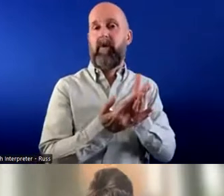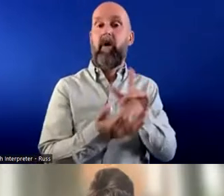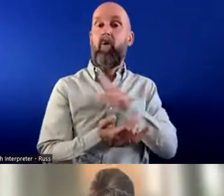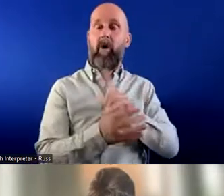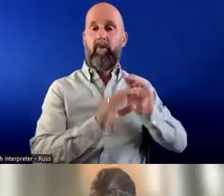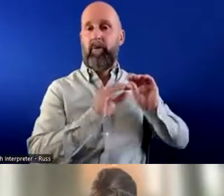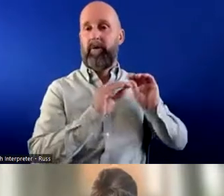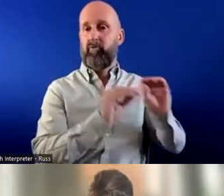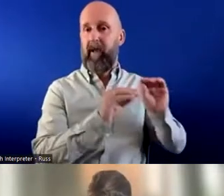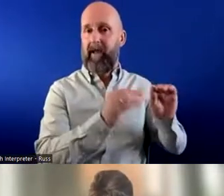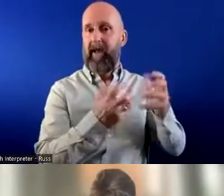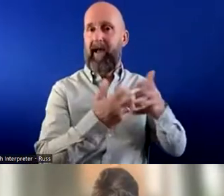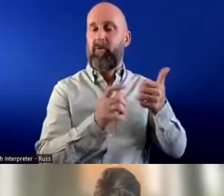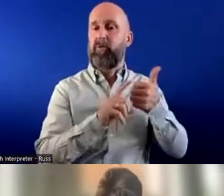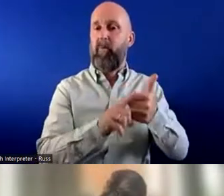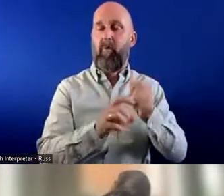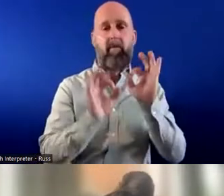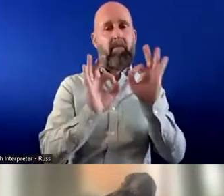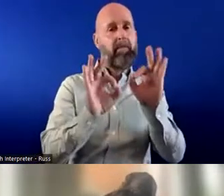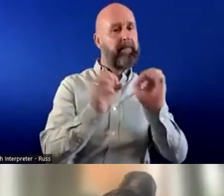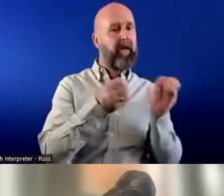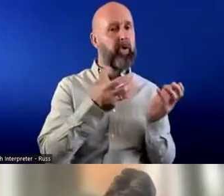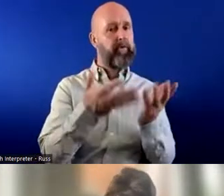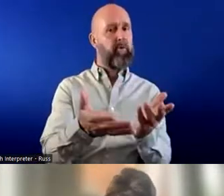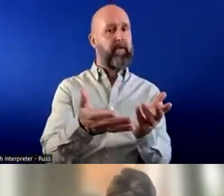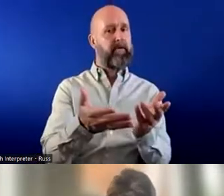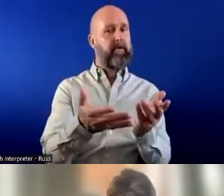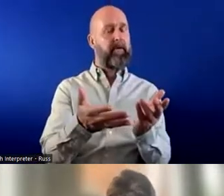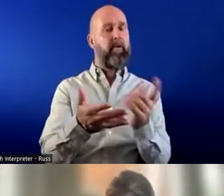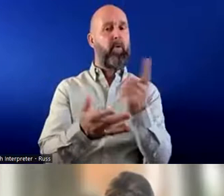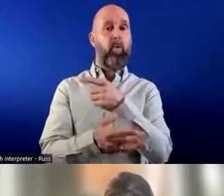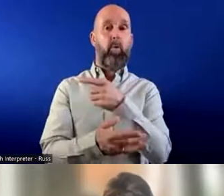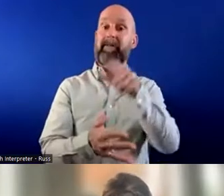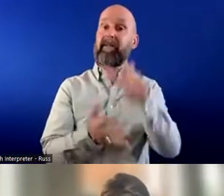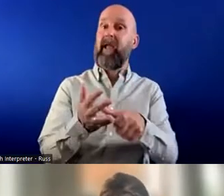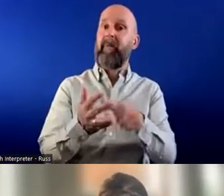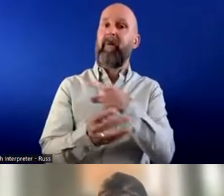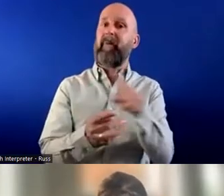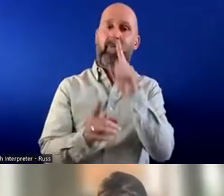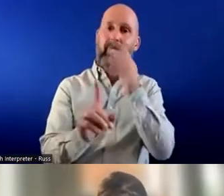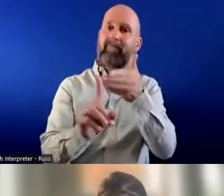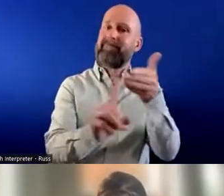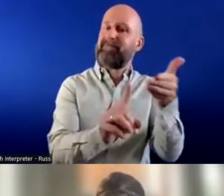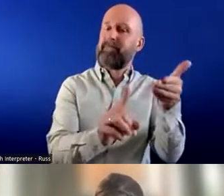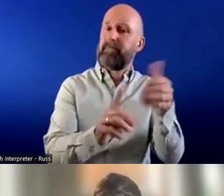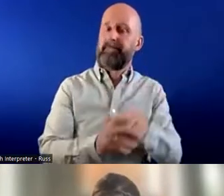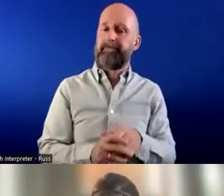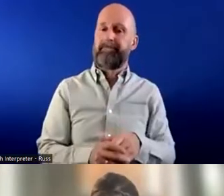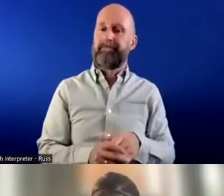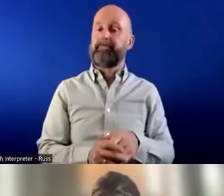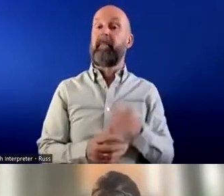up on how to support excellent customer services for people with hidden disabilities. And what we find in that is